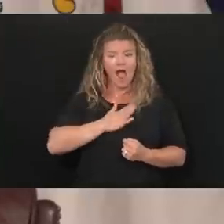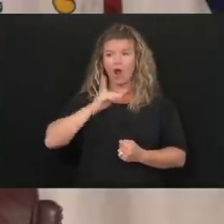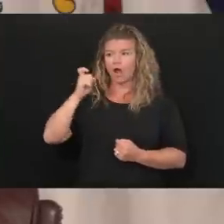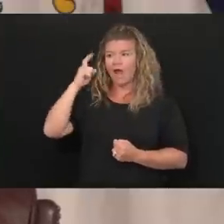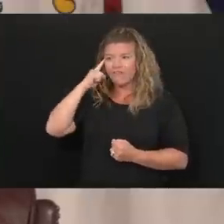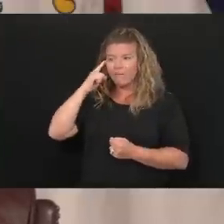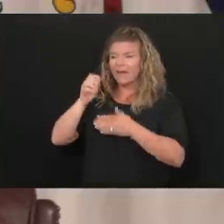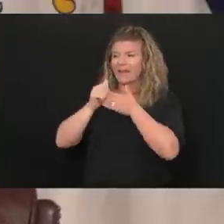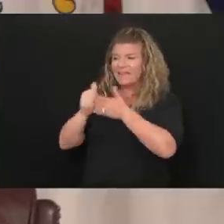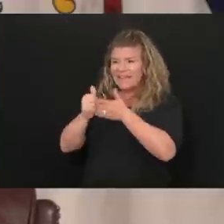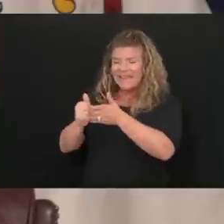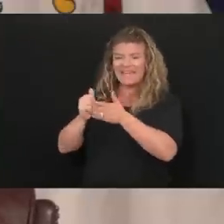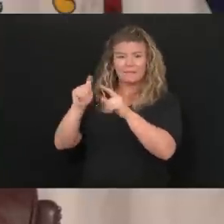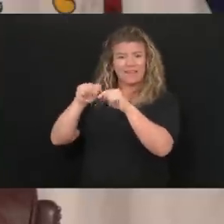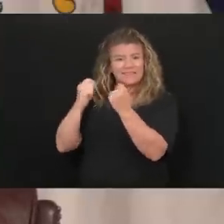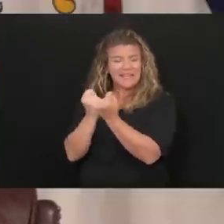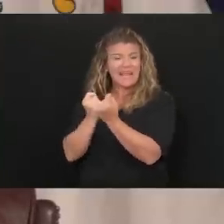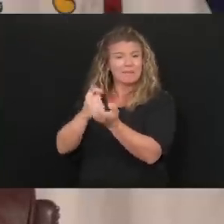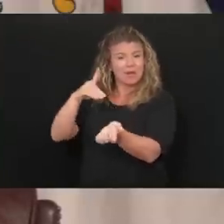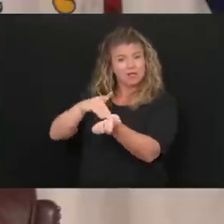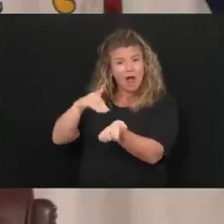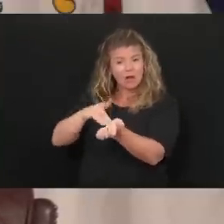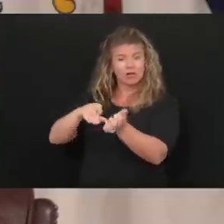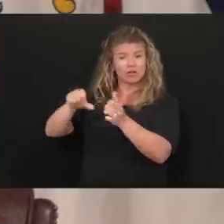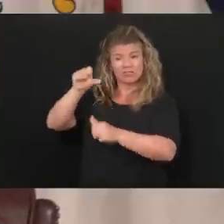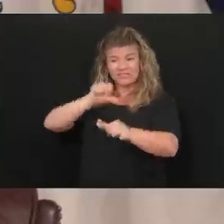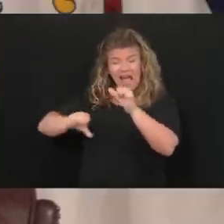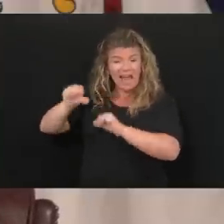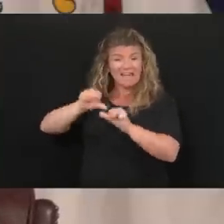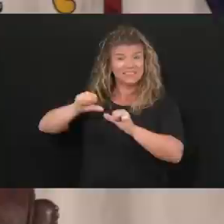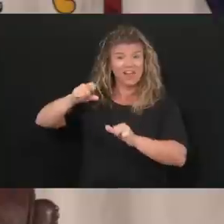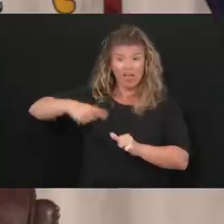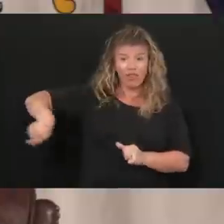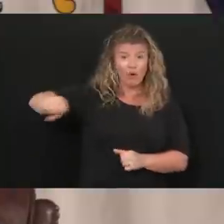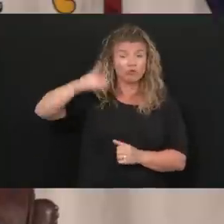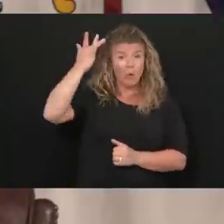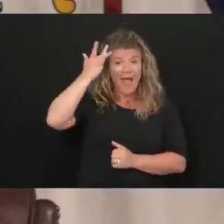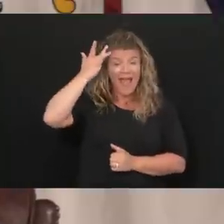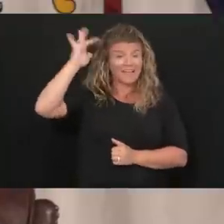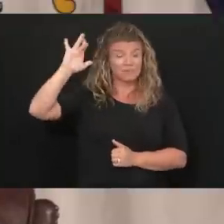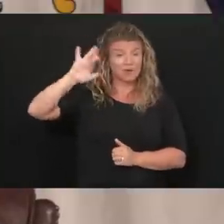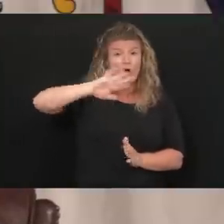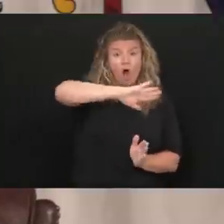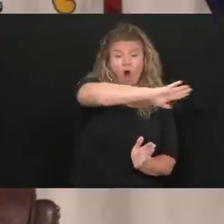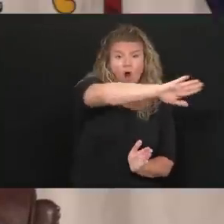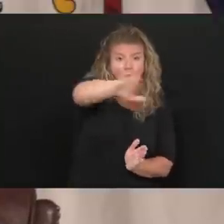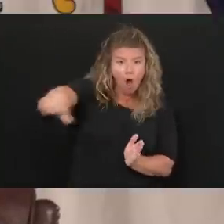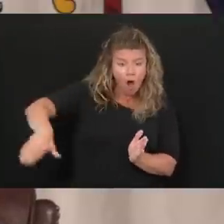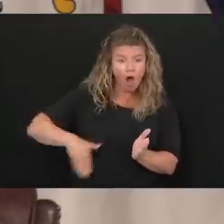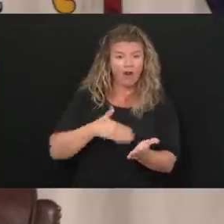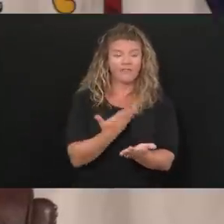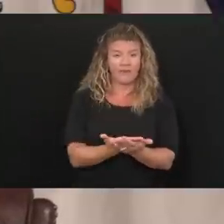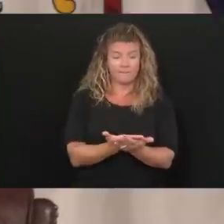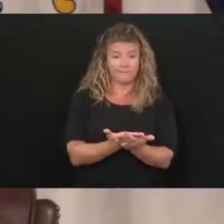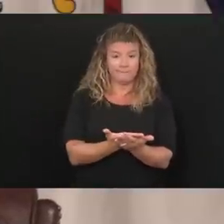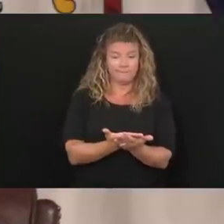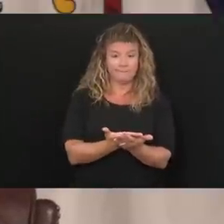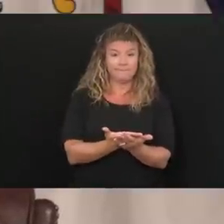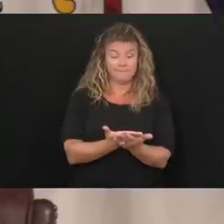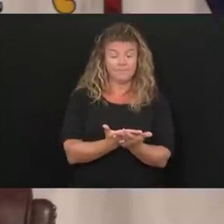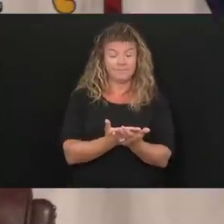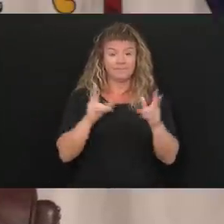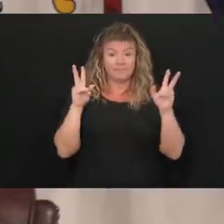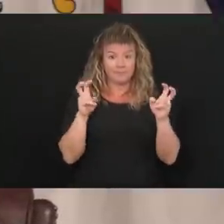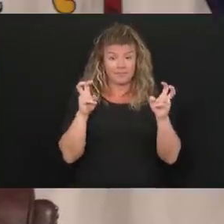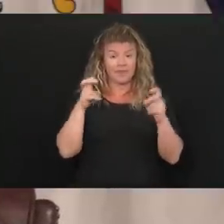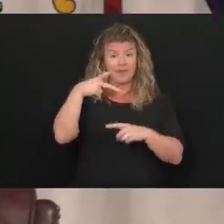communities or our doctors or scientists, all of them, all of them said this pandemic could